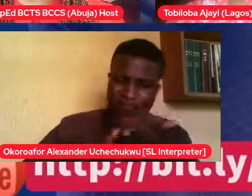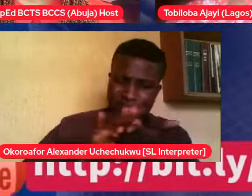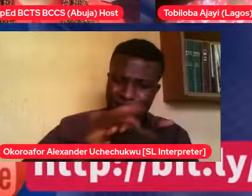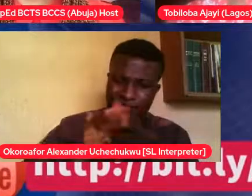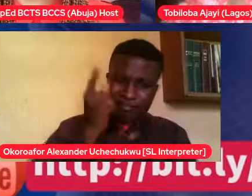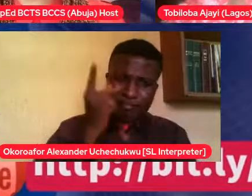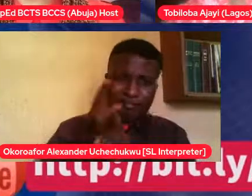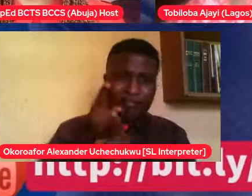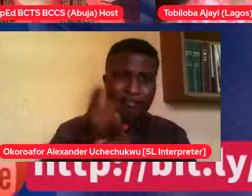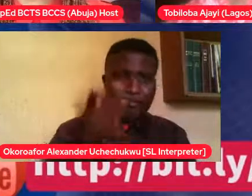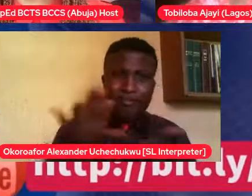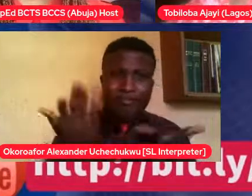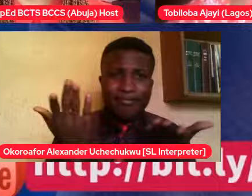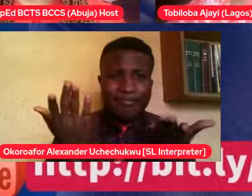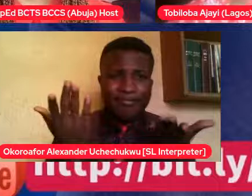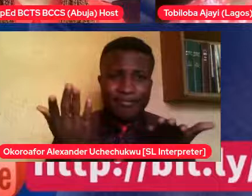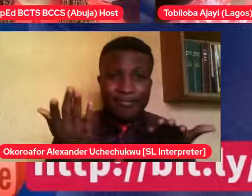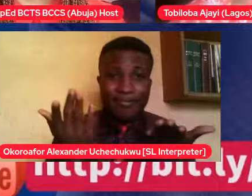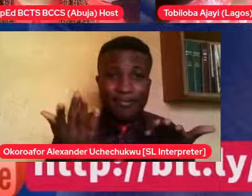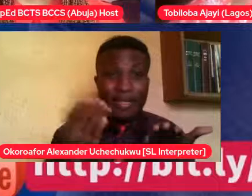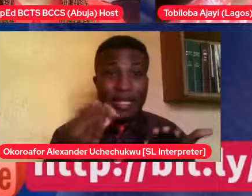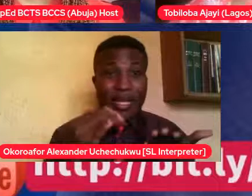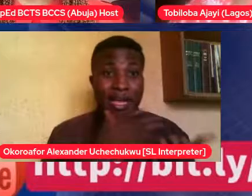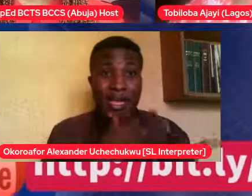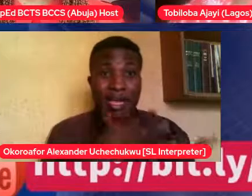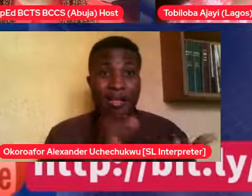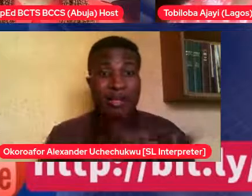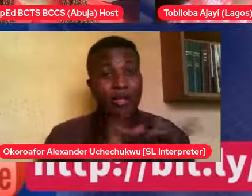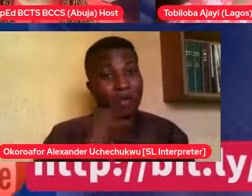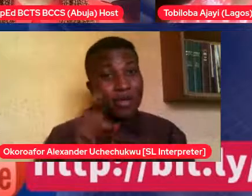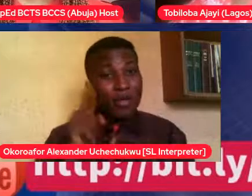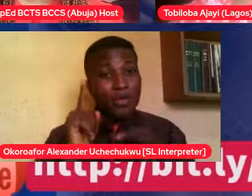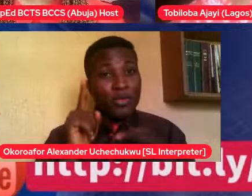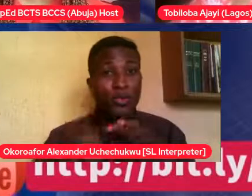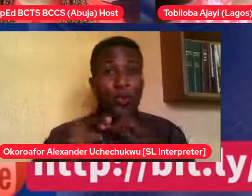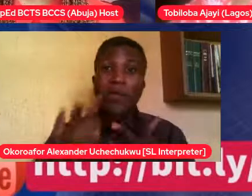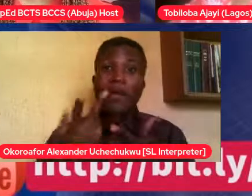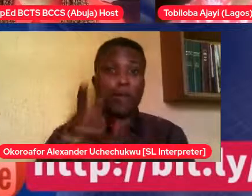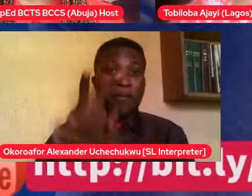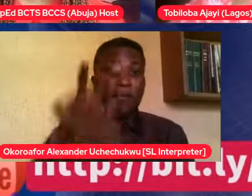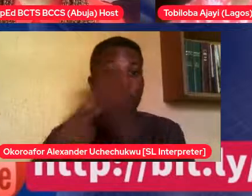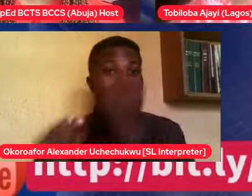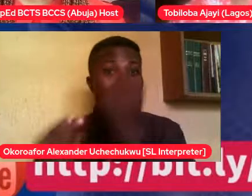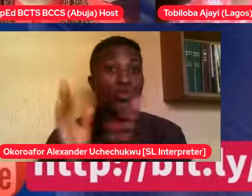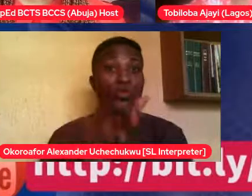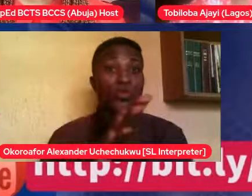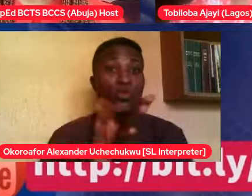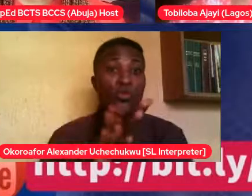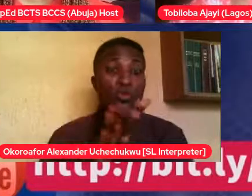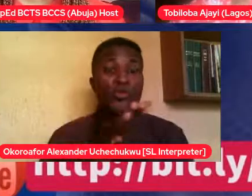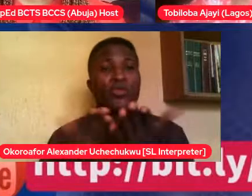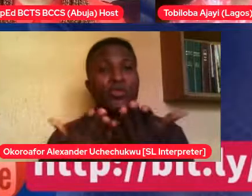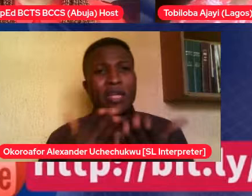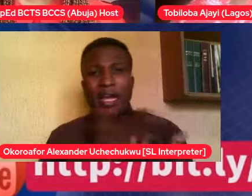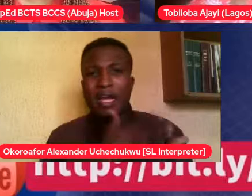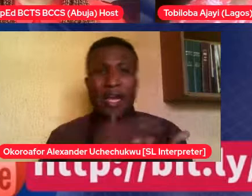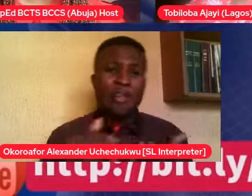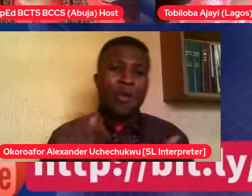schools. So, the worst thing that can happen to you in a mixed school, if you remember this as a teenager, is for you to get stamed in class.